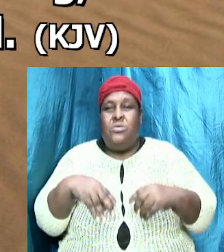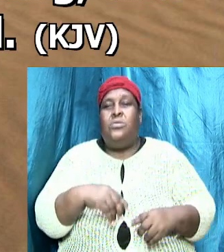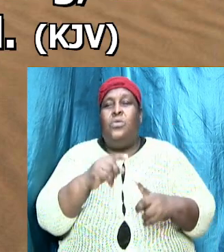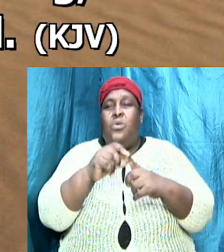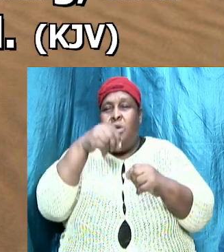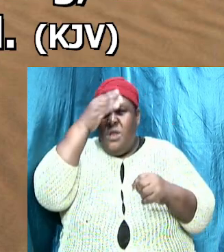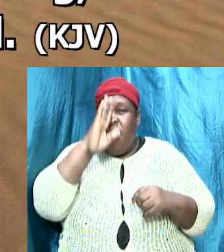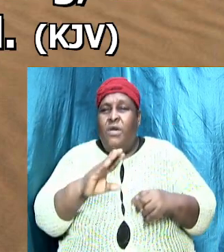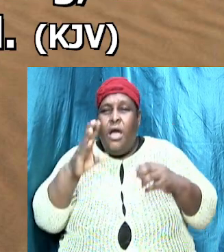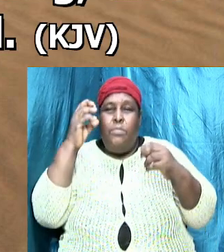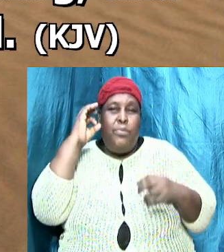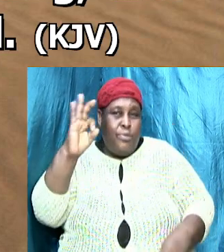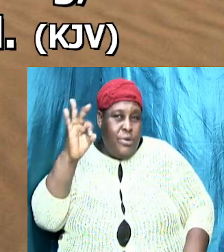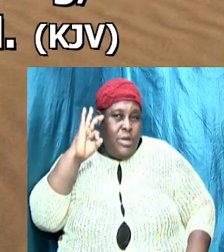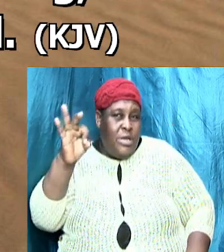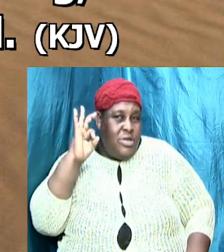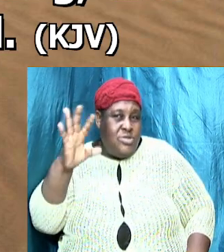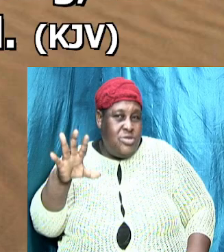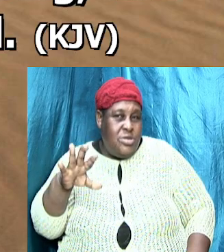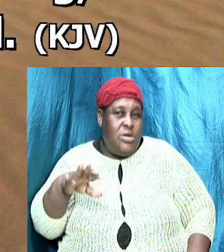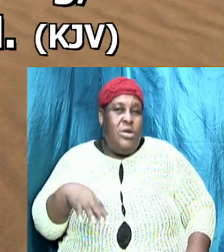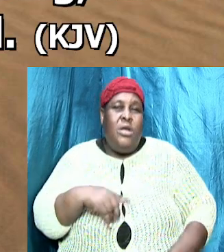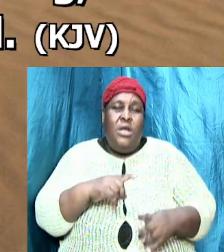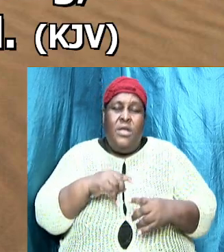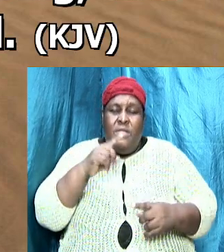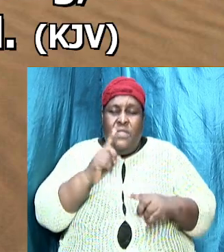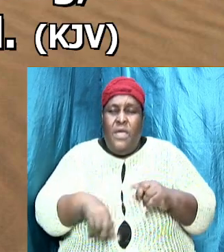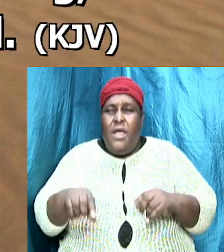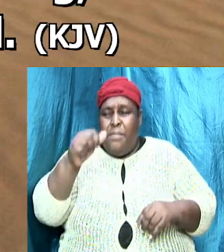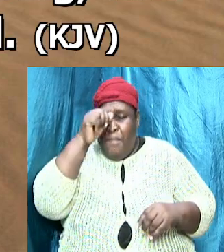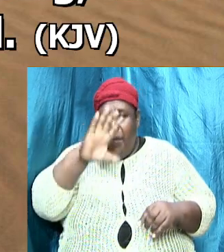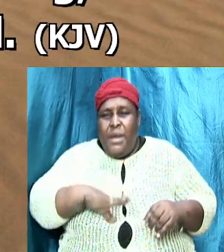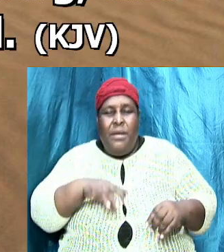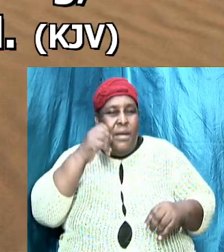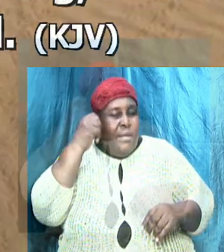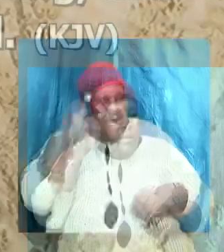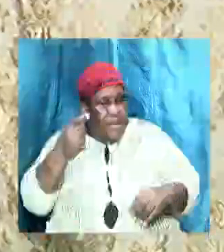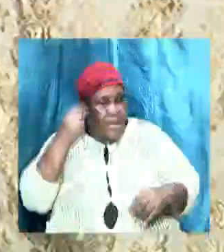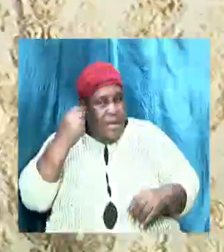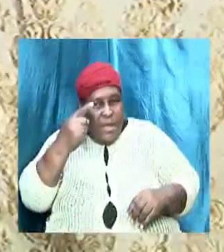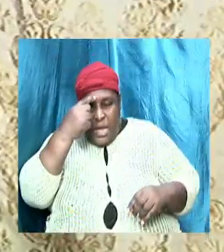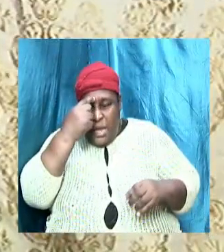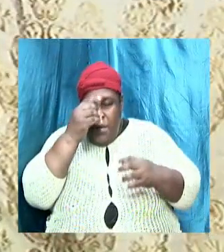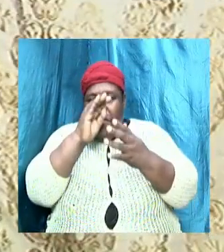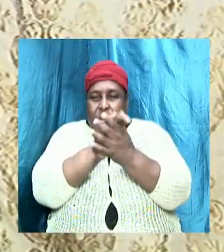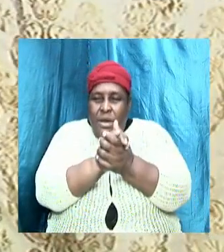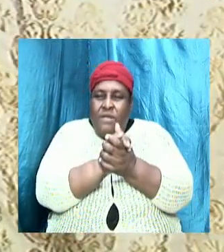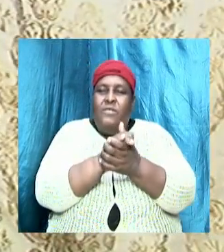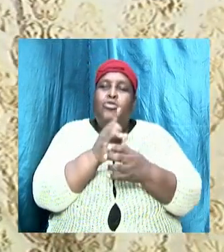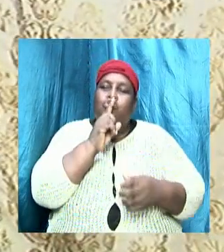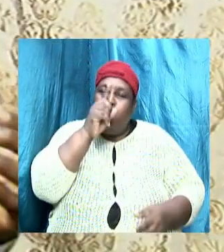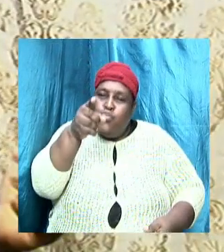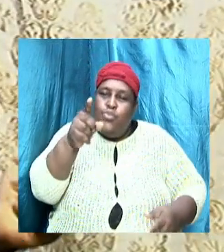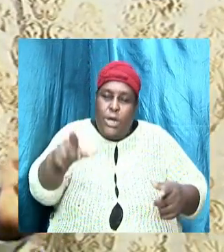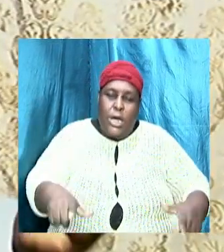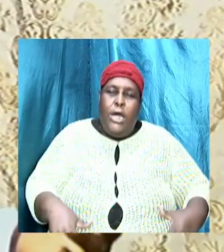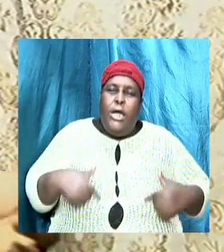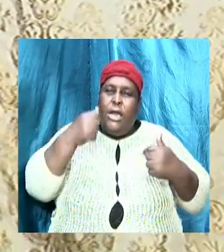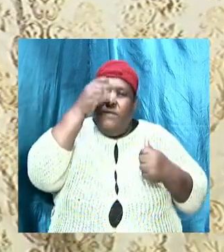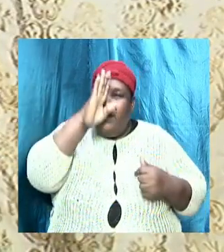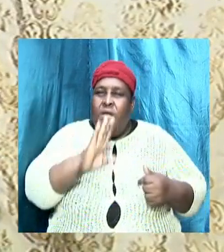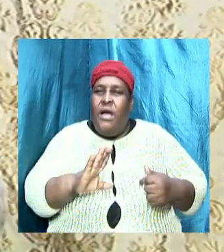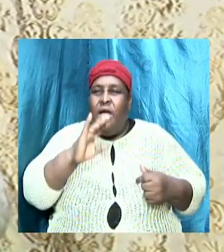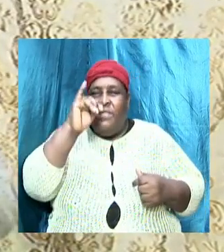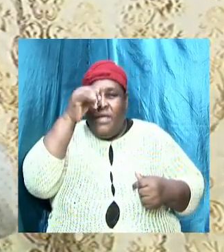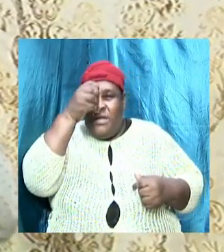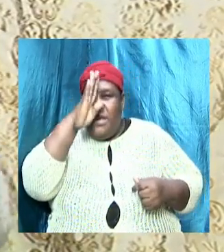God is preached, then men understand and men now believe in the true and living God that God exists